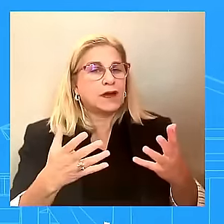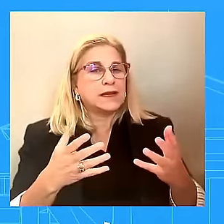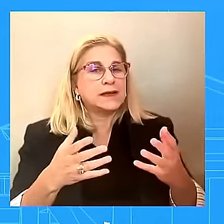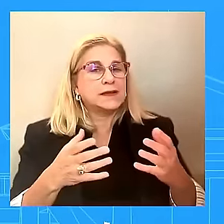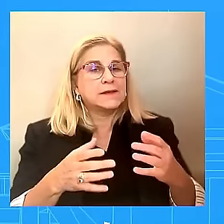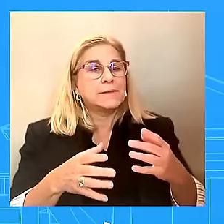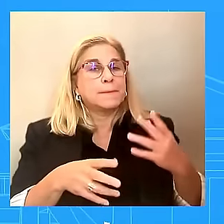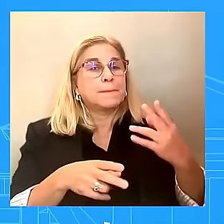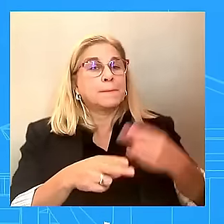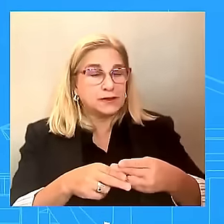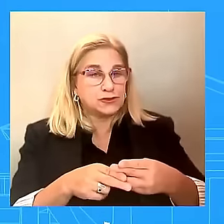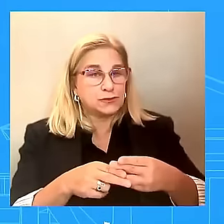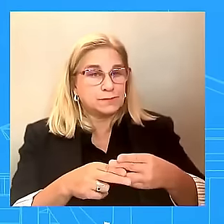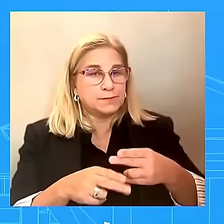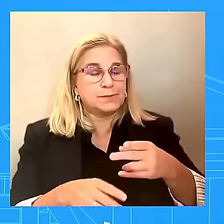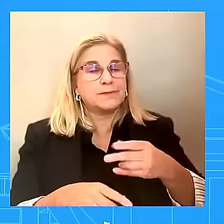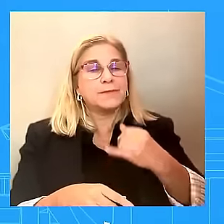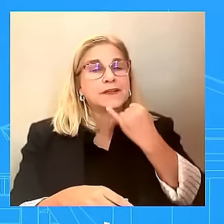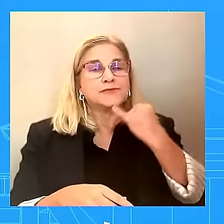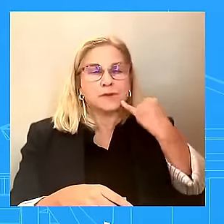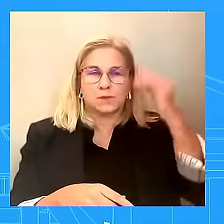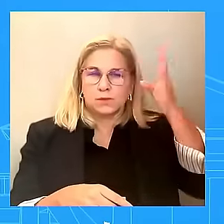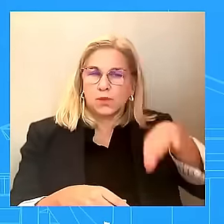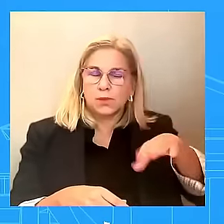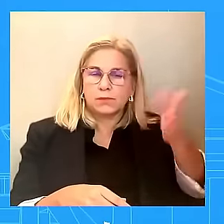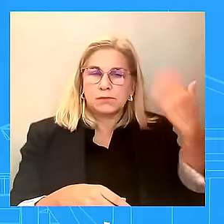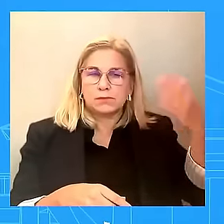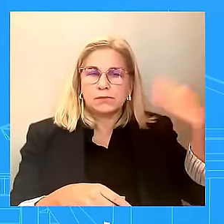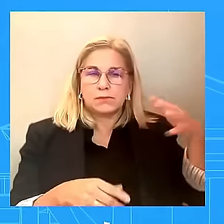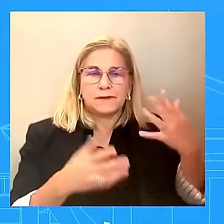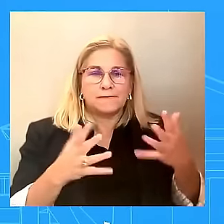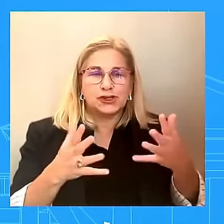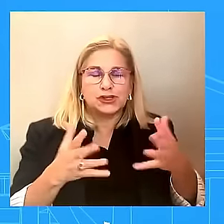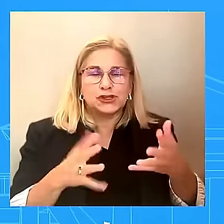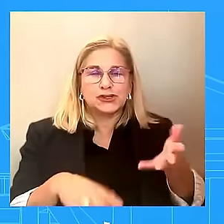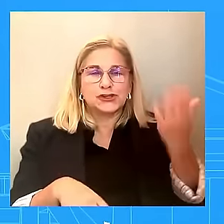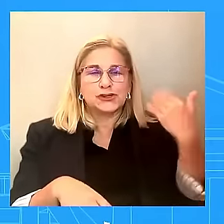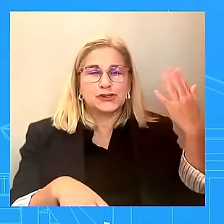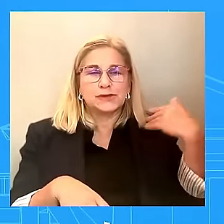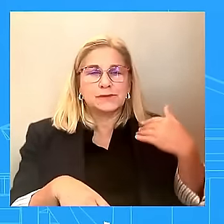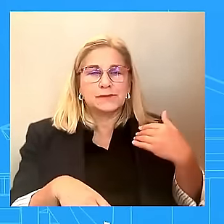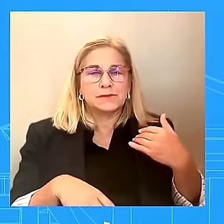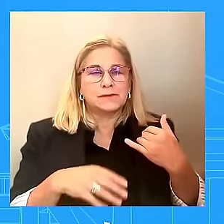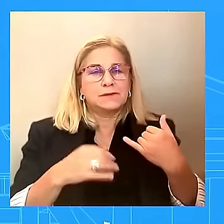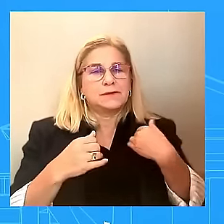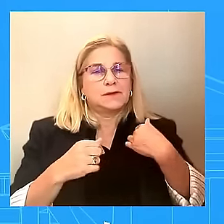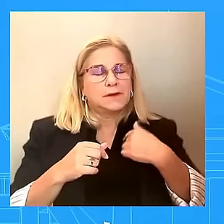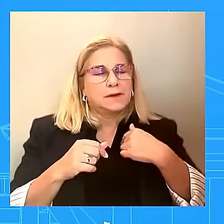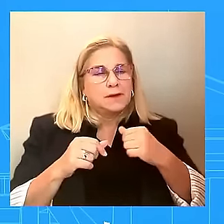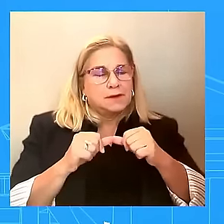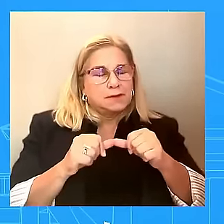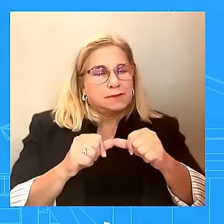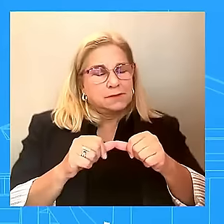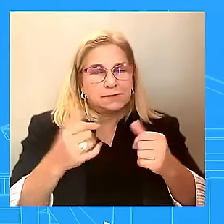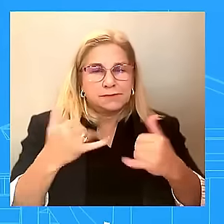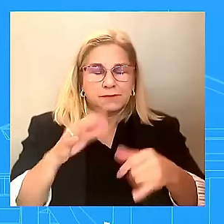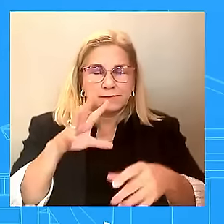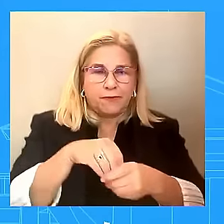statement. And now, what I can tell you right now, we are having continued discussions that is happening with our teams in New York.